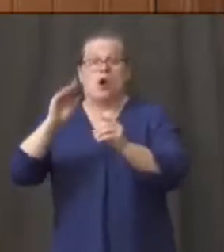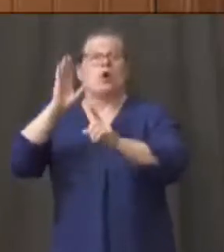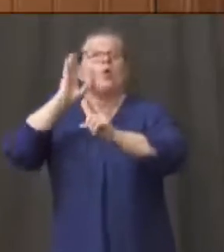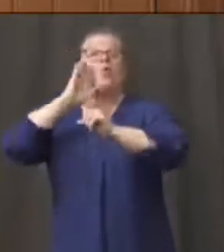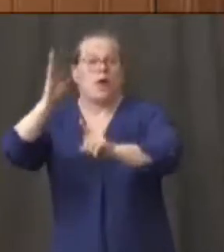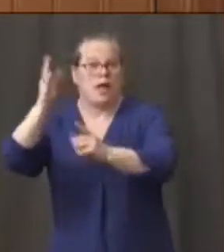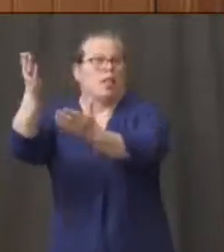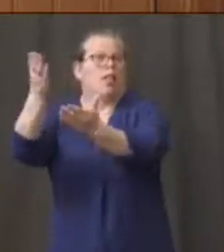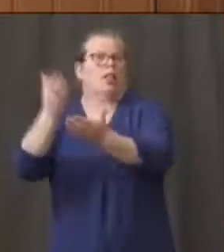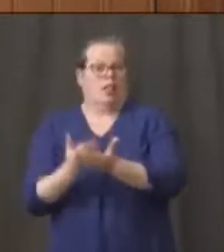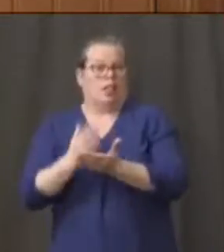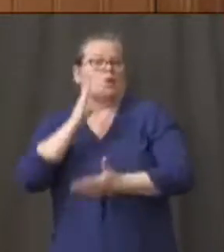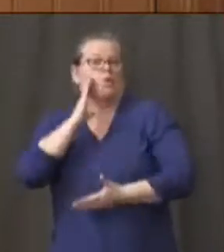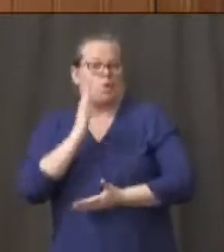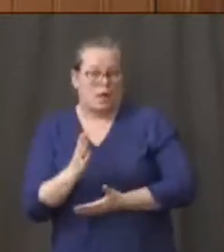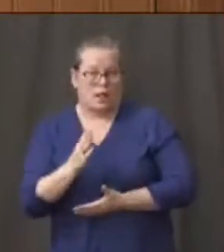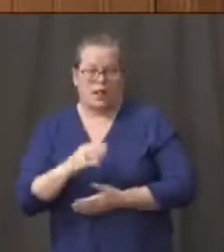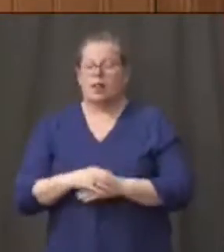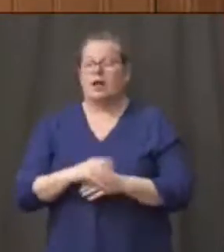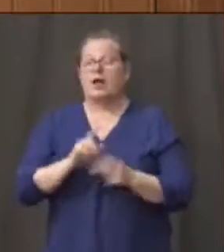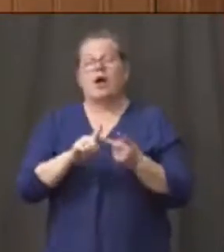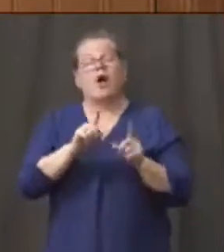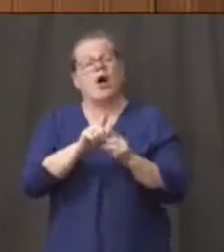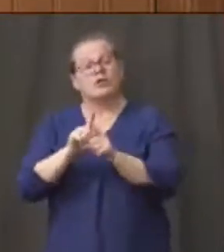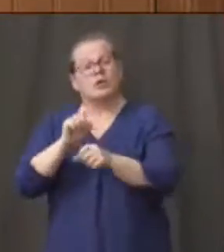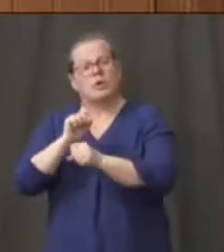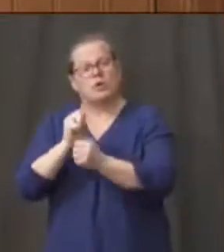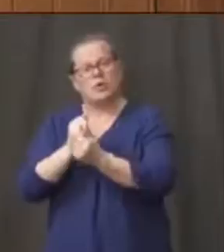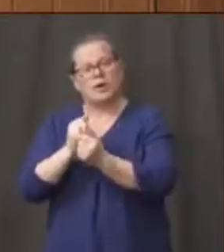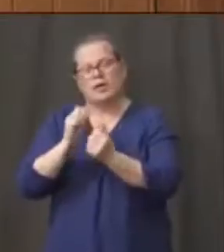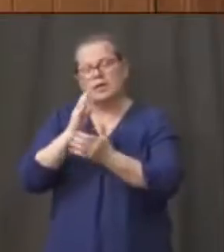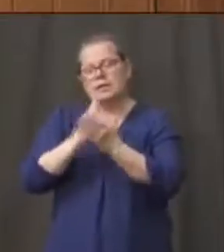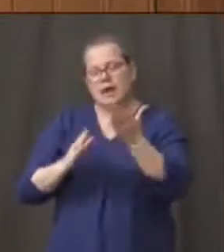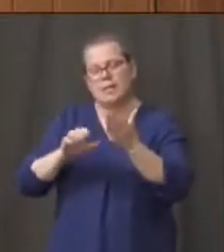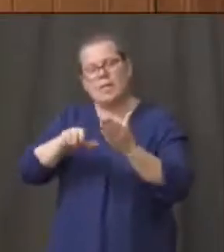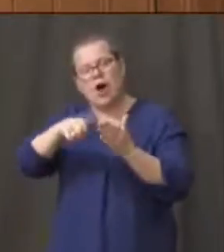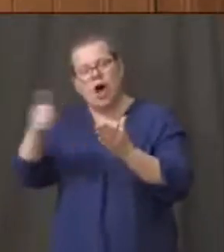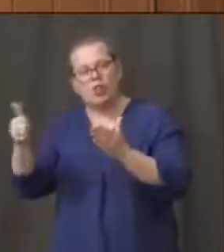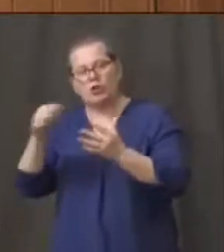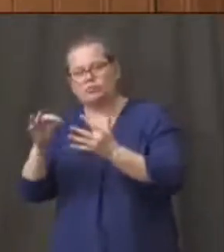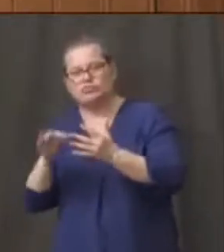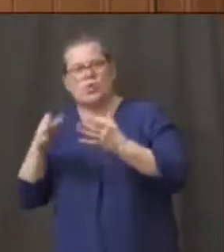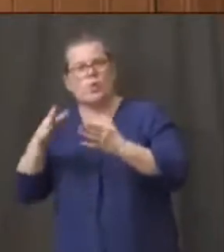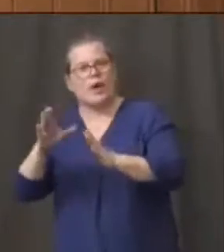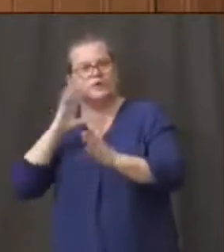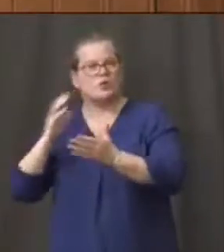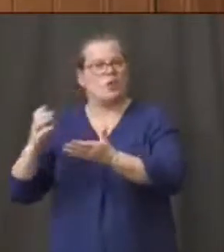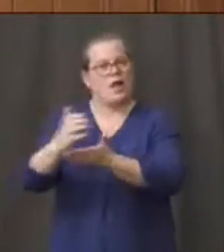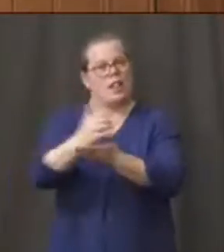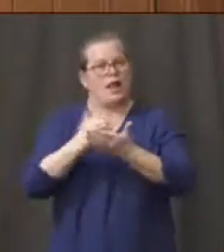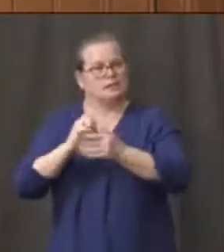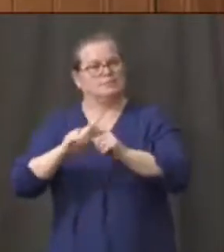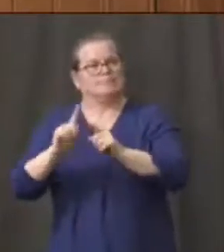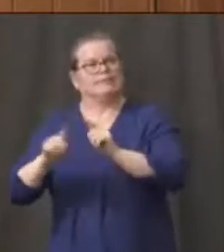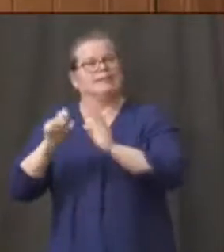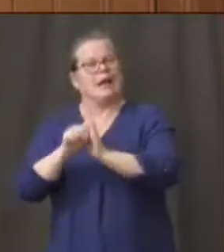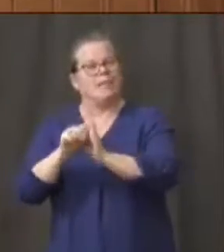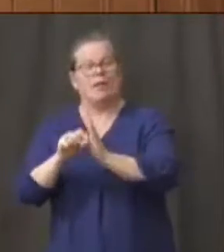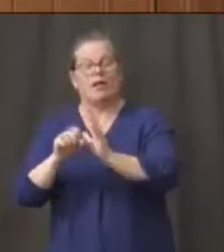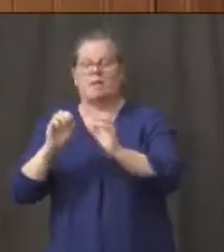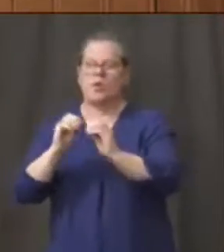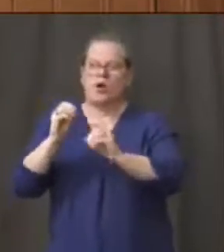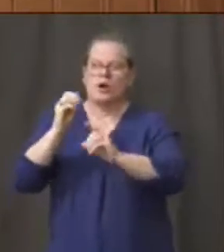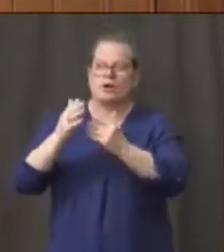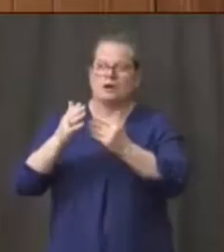guidelines on some additional alternate approaches to collect samples using more commonly available materials and saline